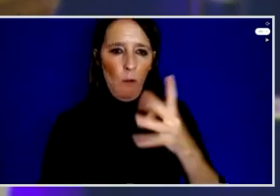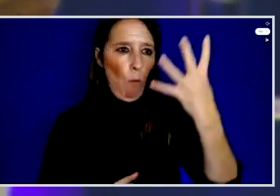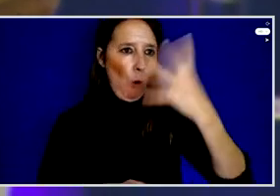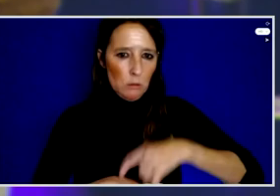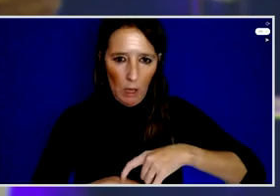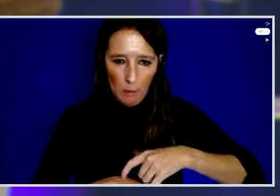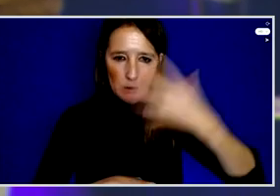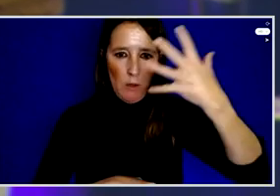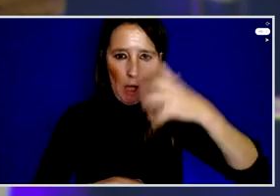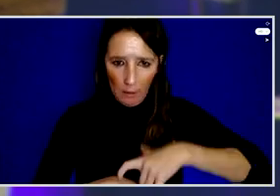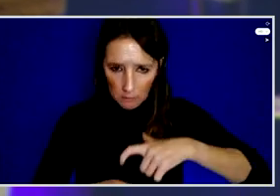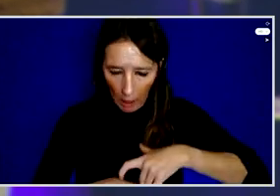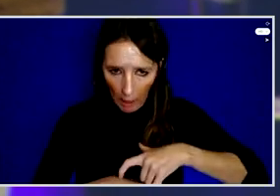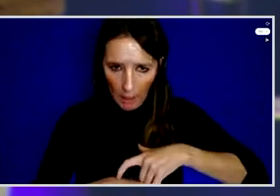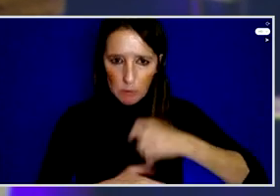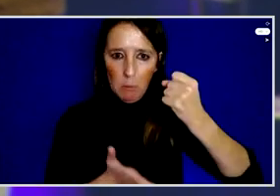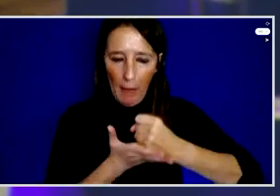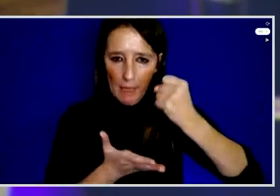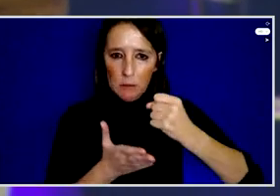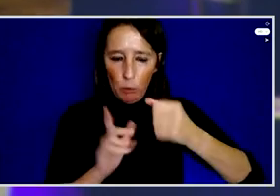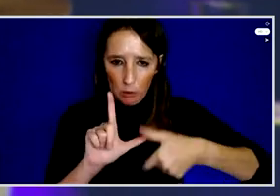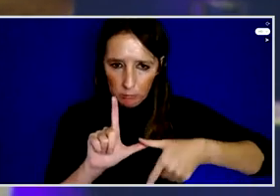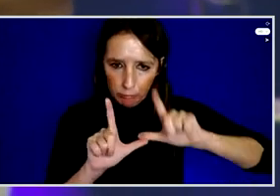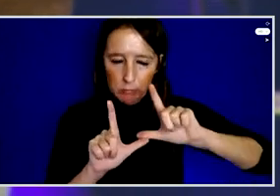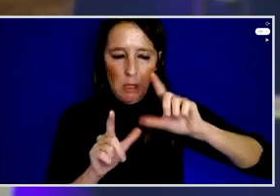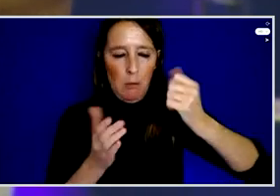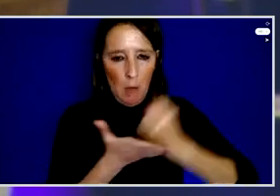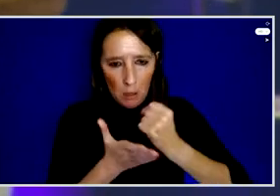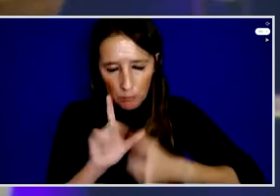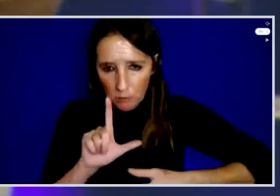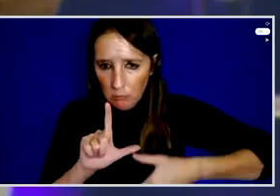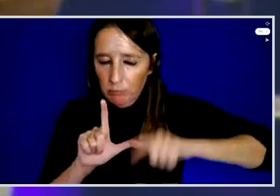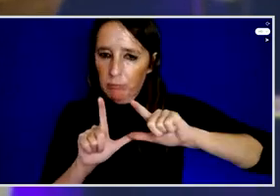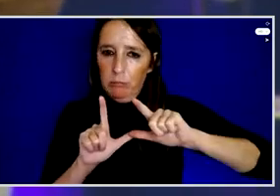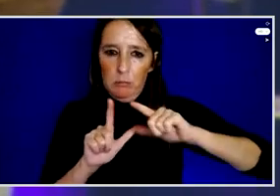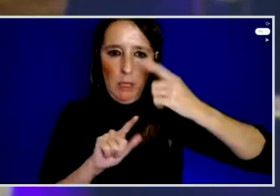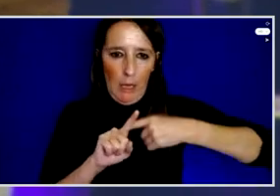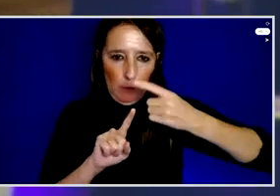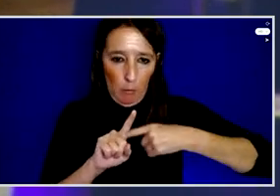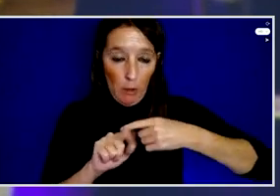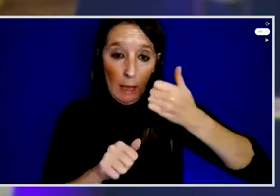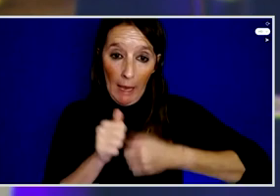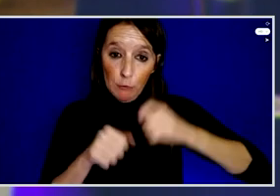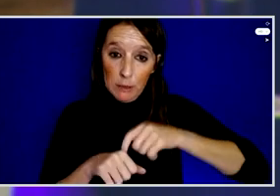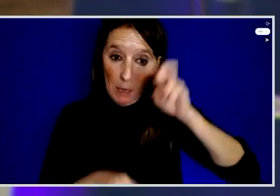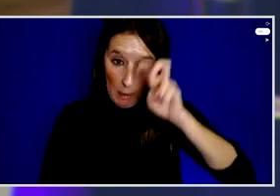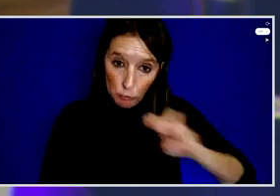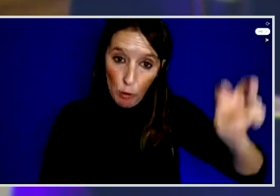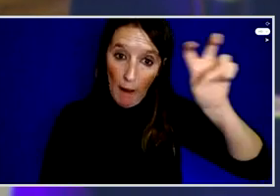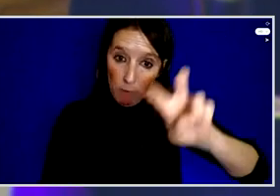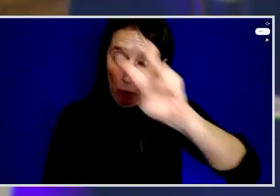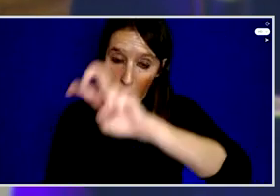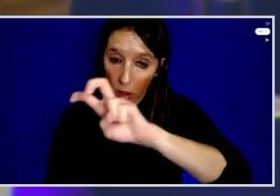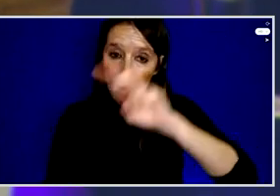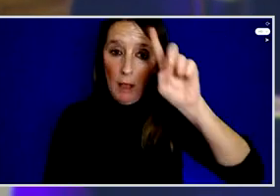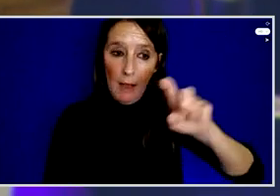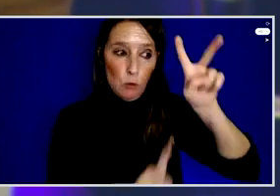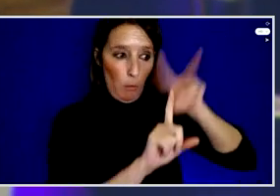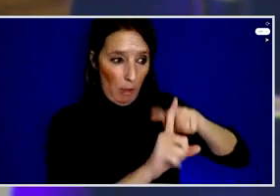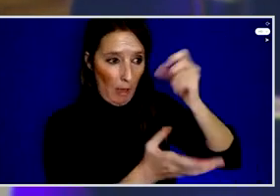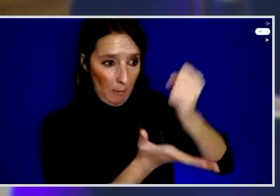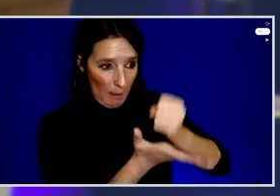keep my passport. Whenever I go somewhere, I apply for this and they give me the passport. I have to show all